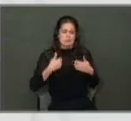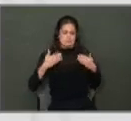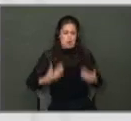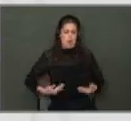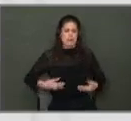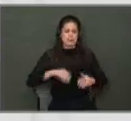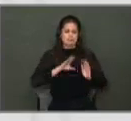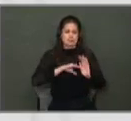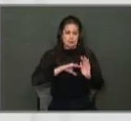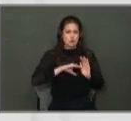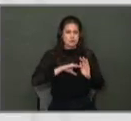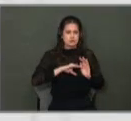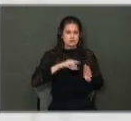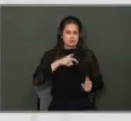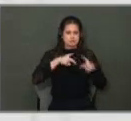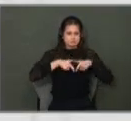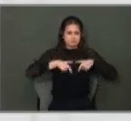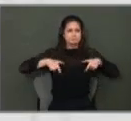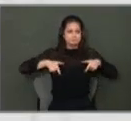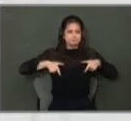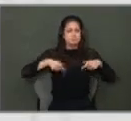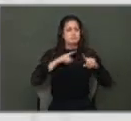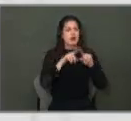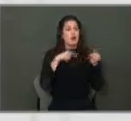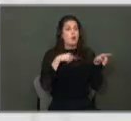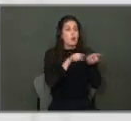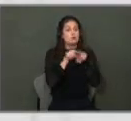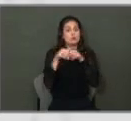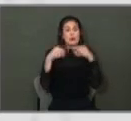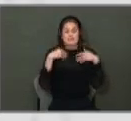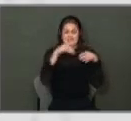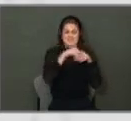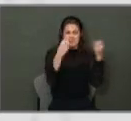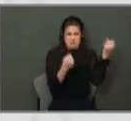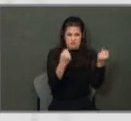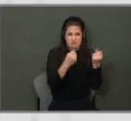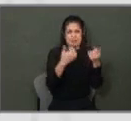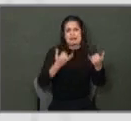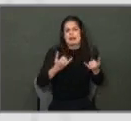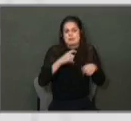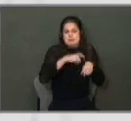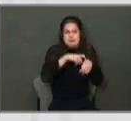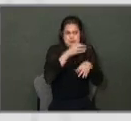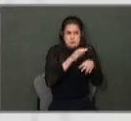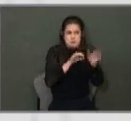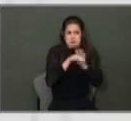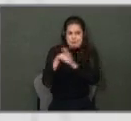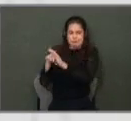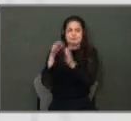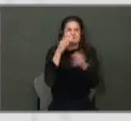-worn cameras on their chest. But we also have cameras in the vehicles, and we need to replace that system.